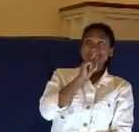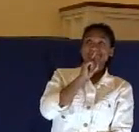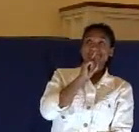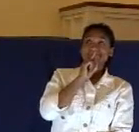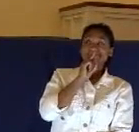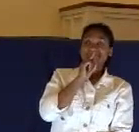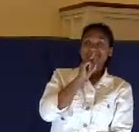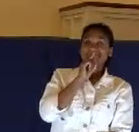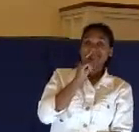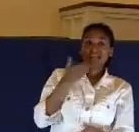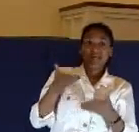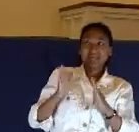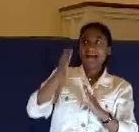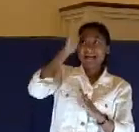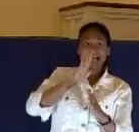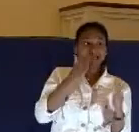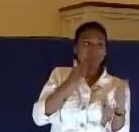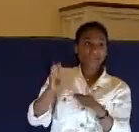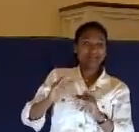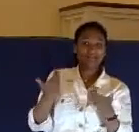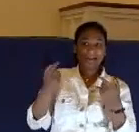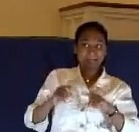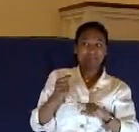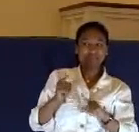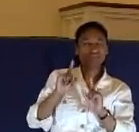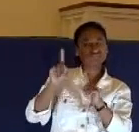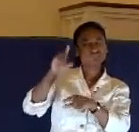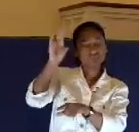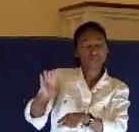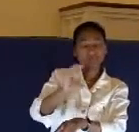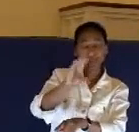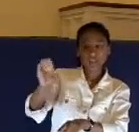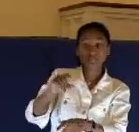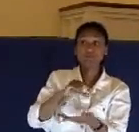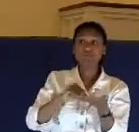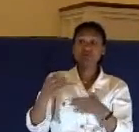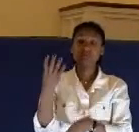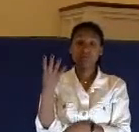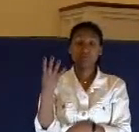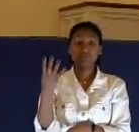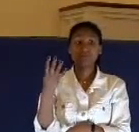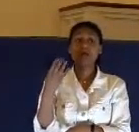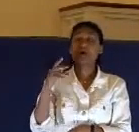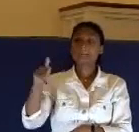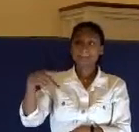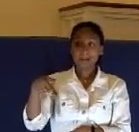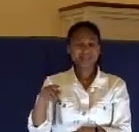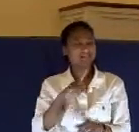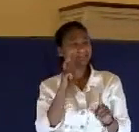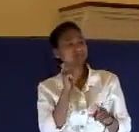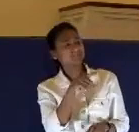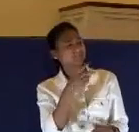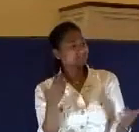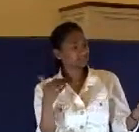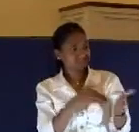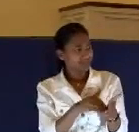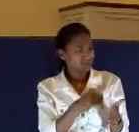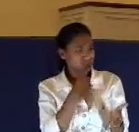happen. Submission to go to the cross. And look at verse 4. And Pilate asked him again, saying, answerest thou nothing?